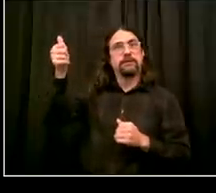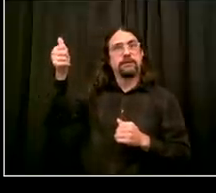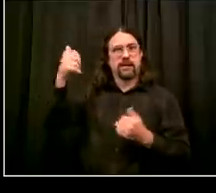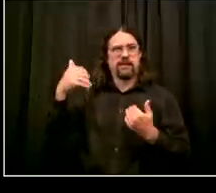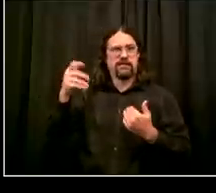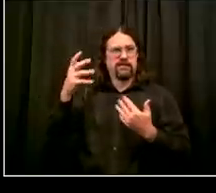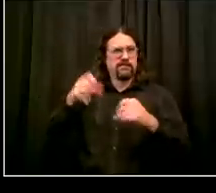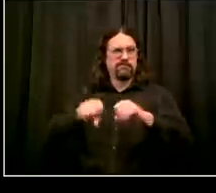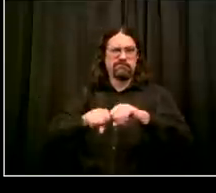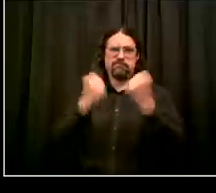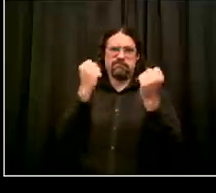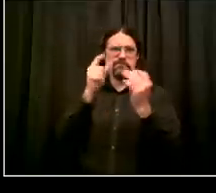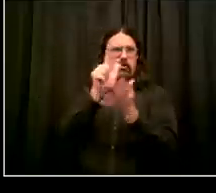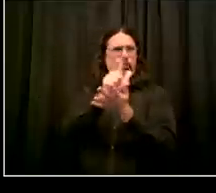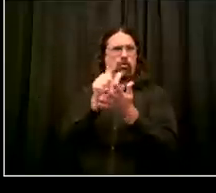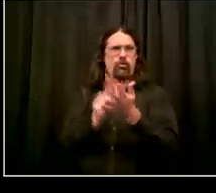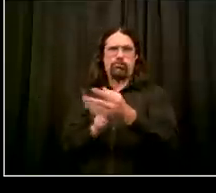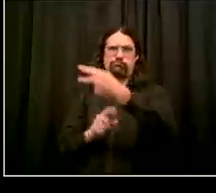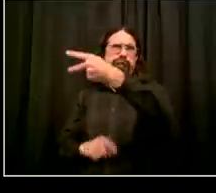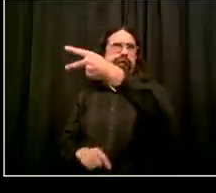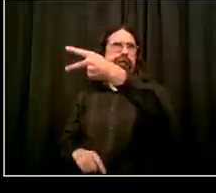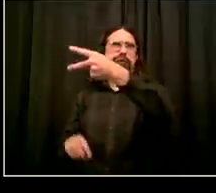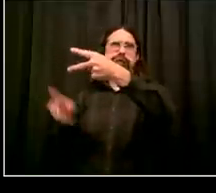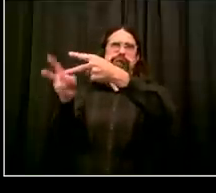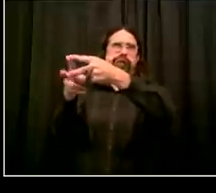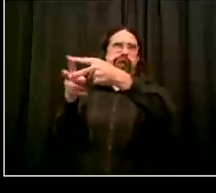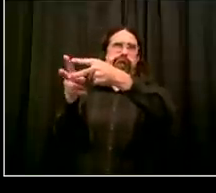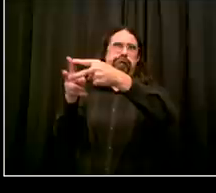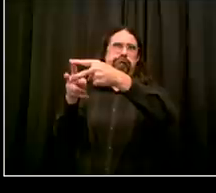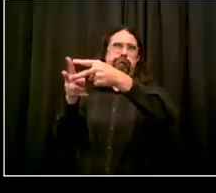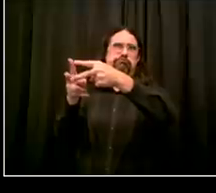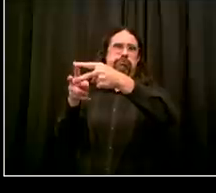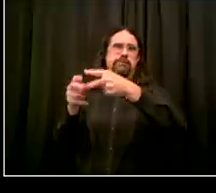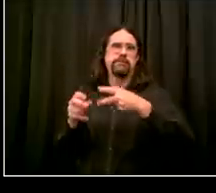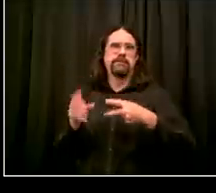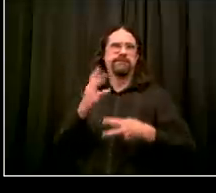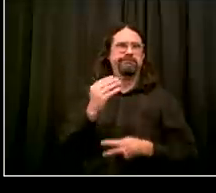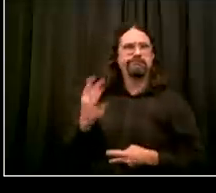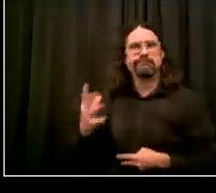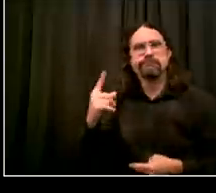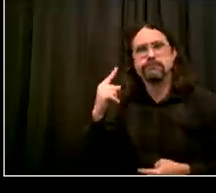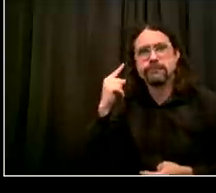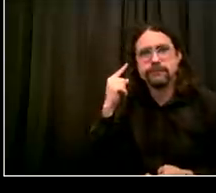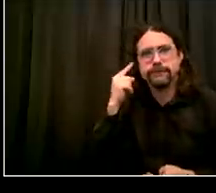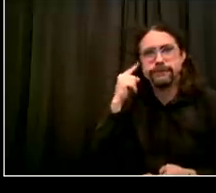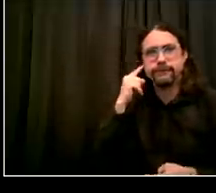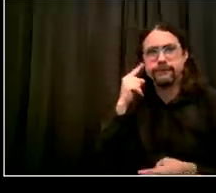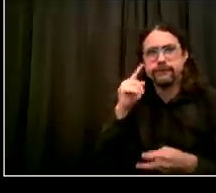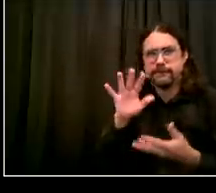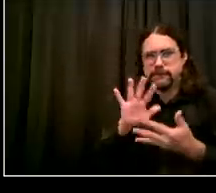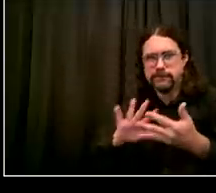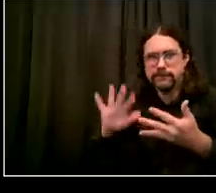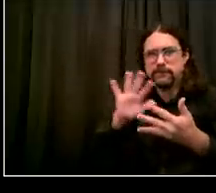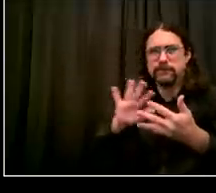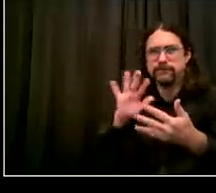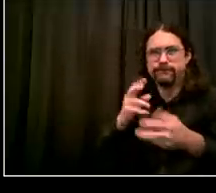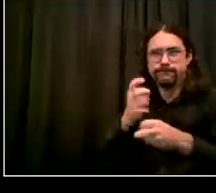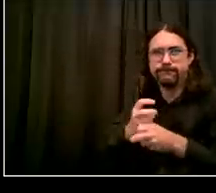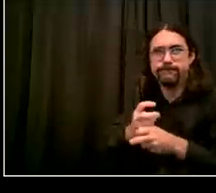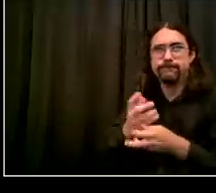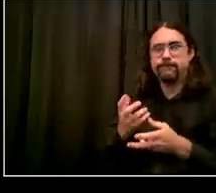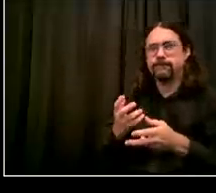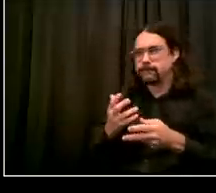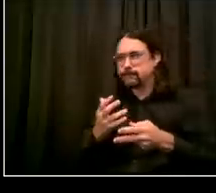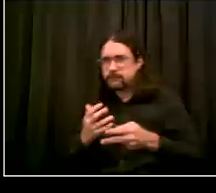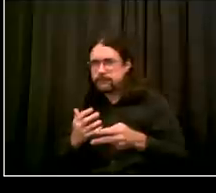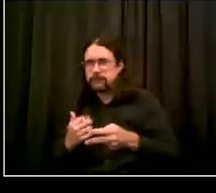a power that the president has and it shouldn't be it be a chance to take the second is the tenth amendment it